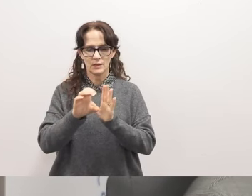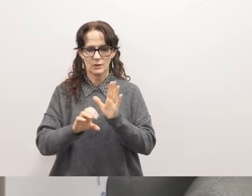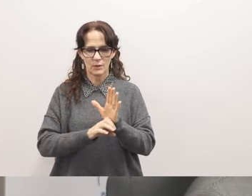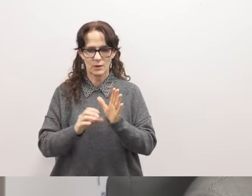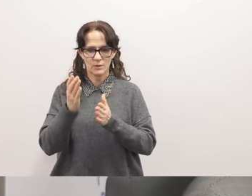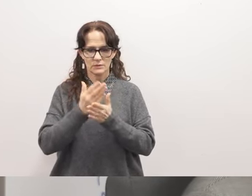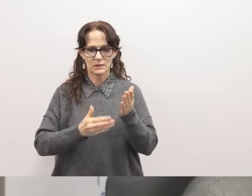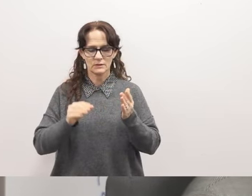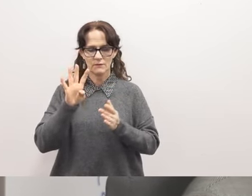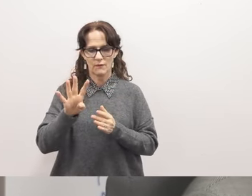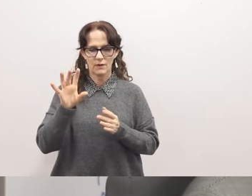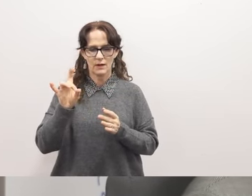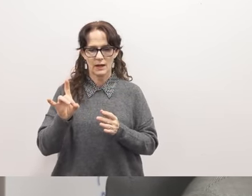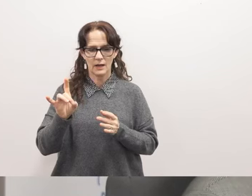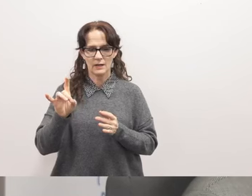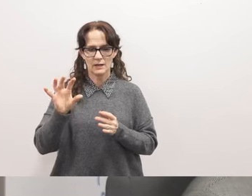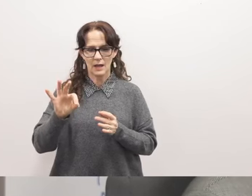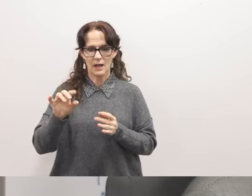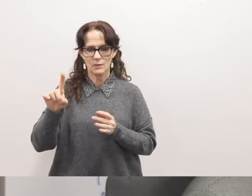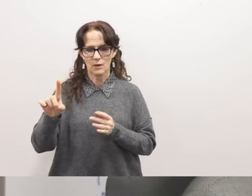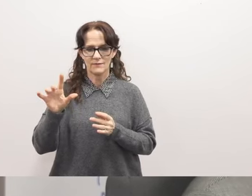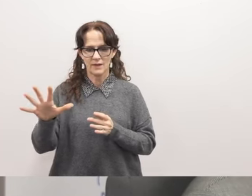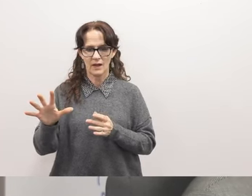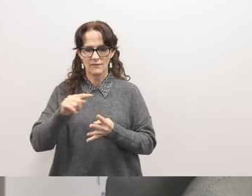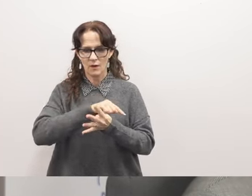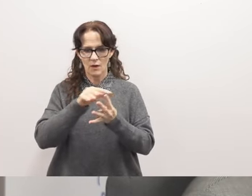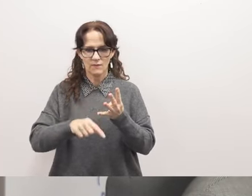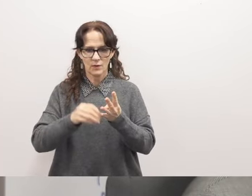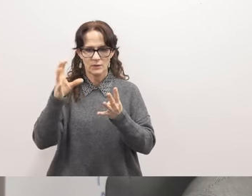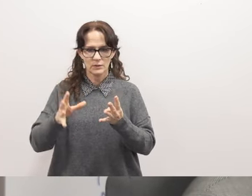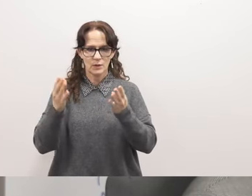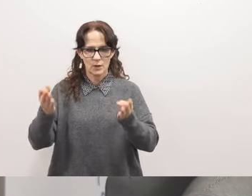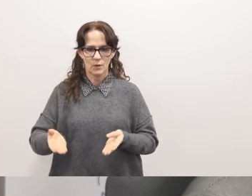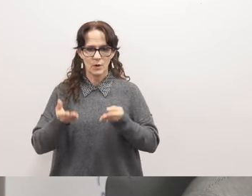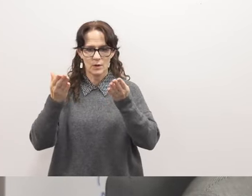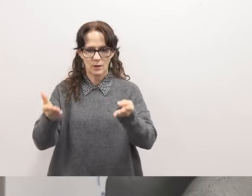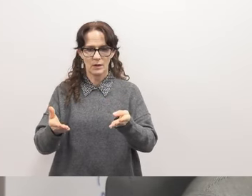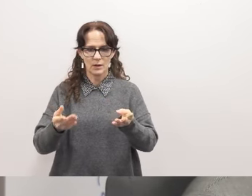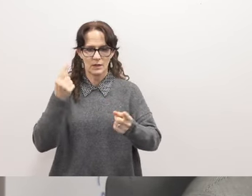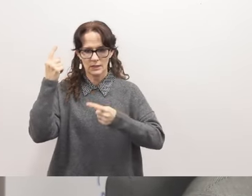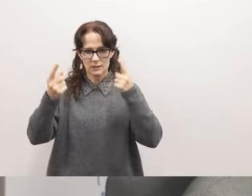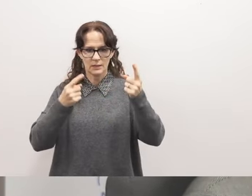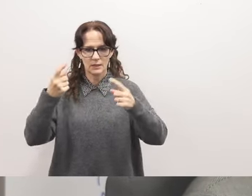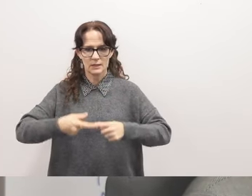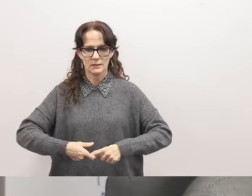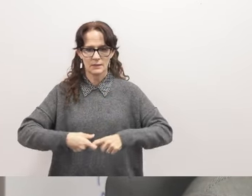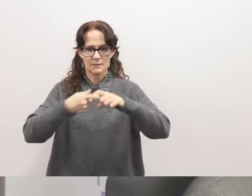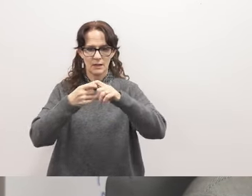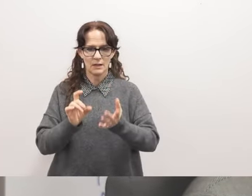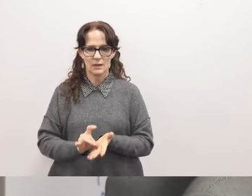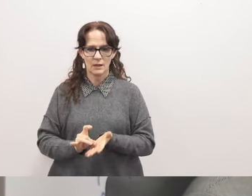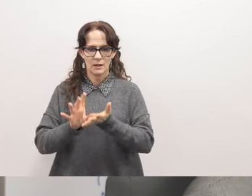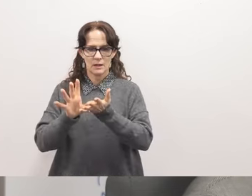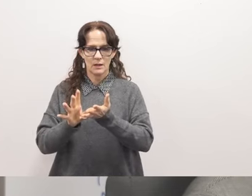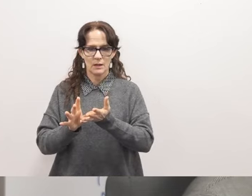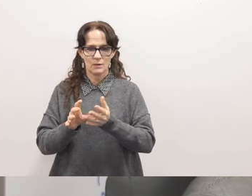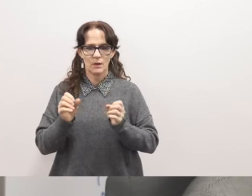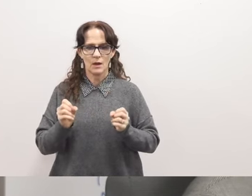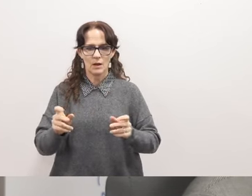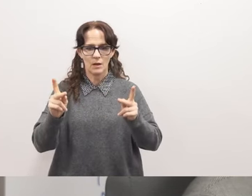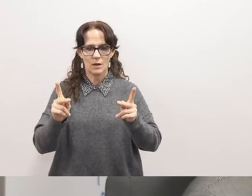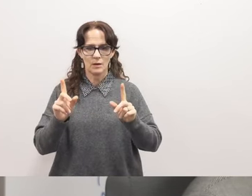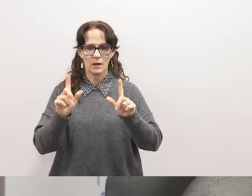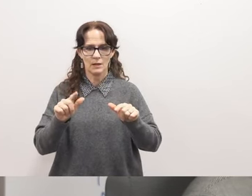48915 all four students were recommended to be considered for a suspended expulsion with an opportunity